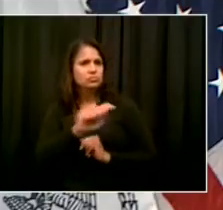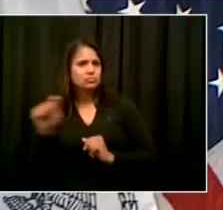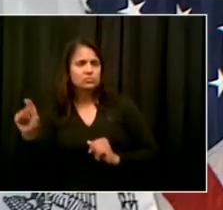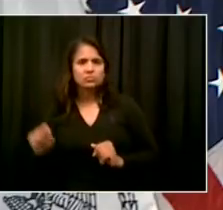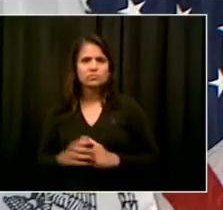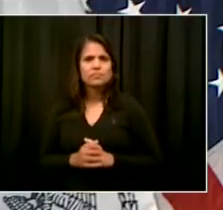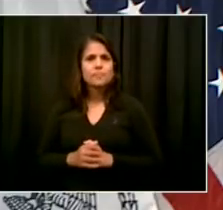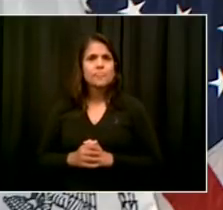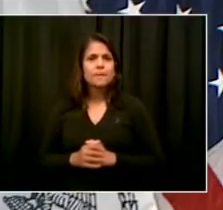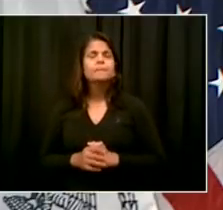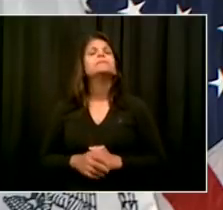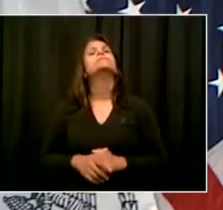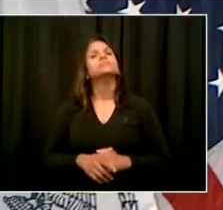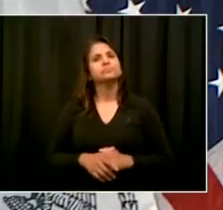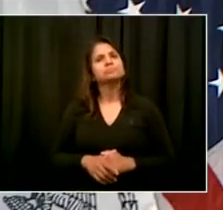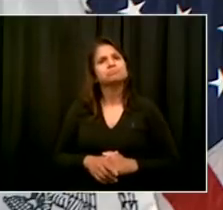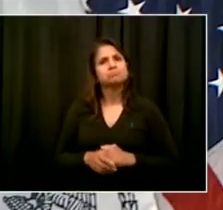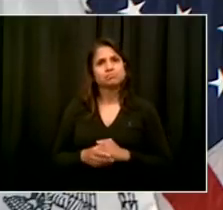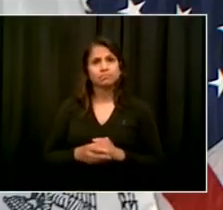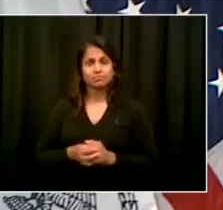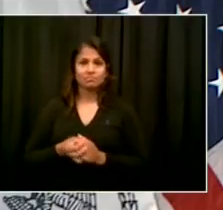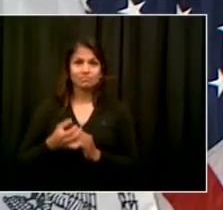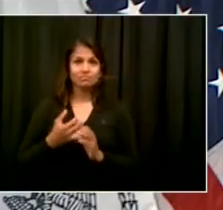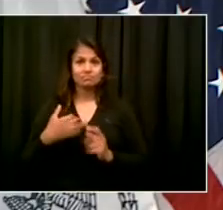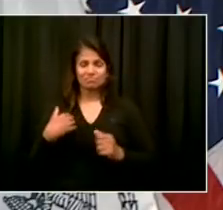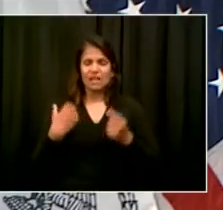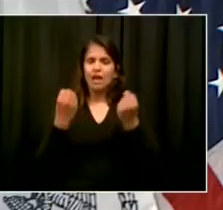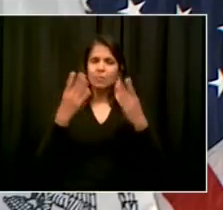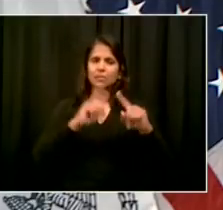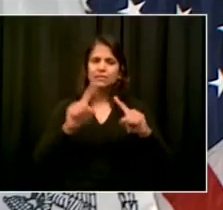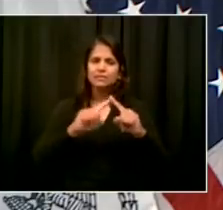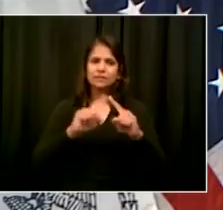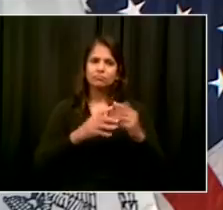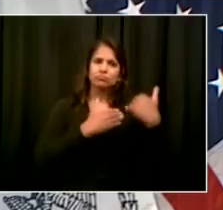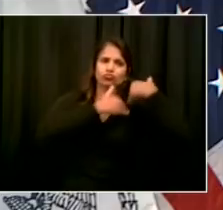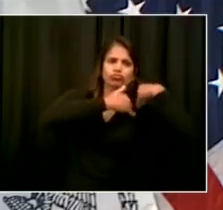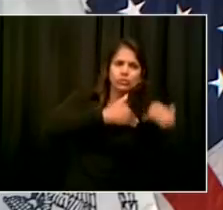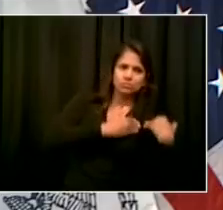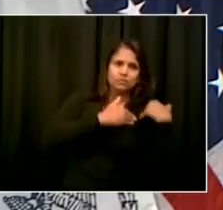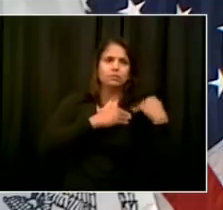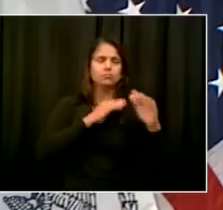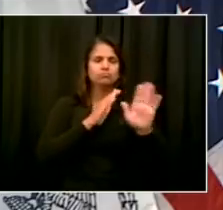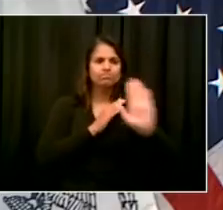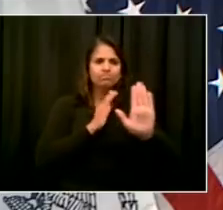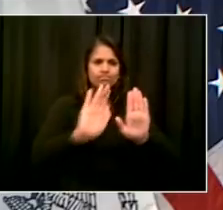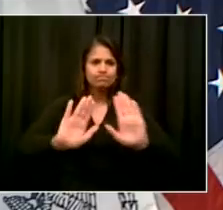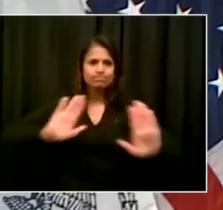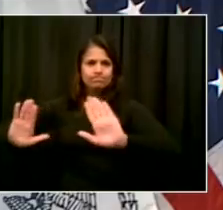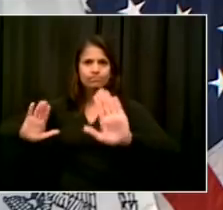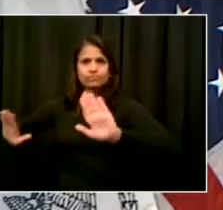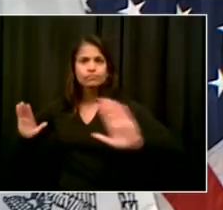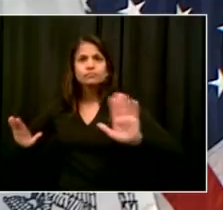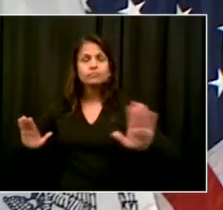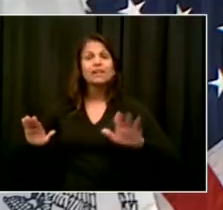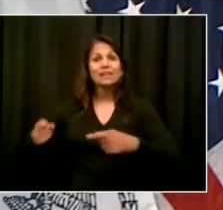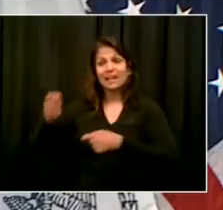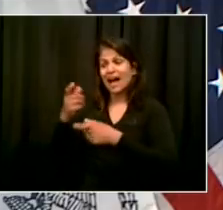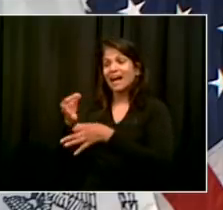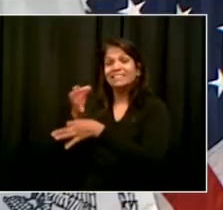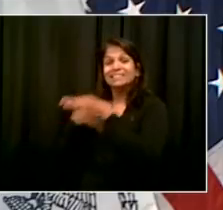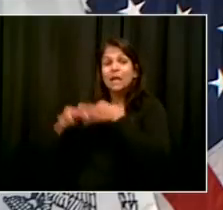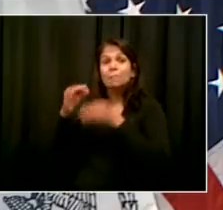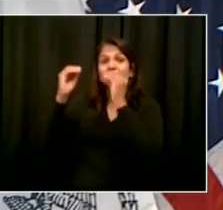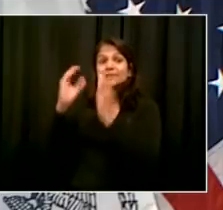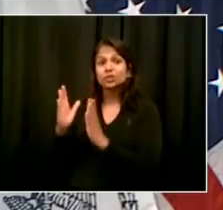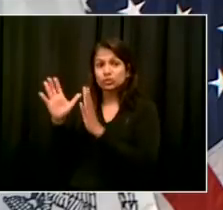of whom have been working in our regional enrichment centers, but folks who are ready and willing and able to serve in classrooms and bring a lot to